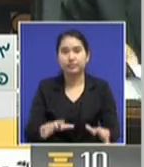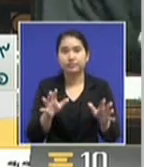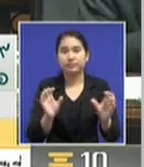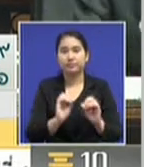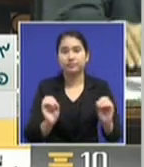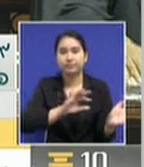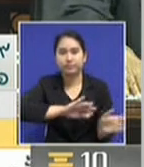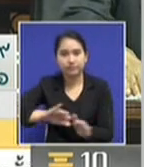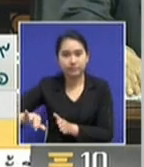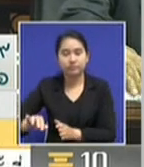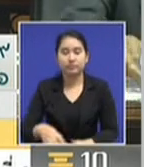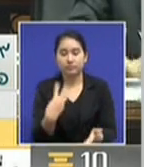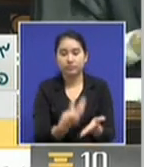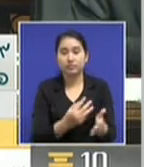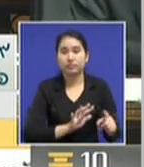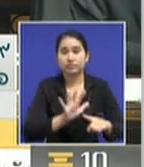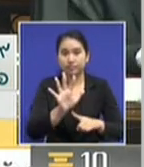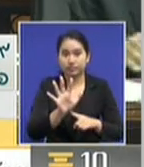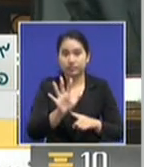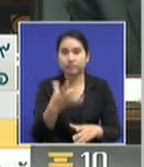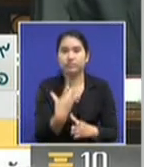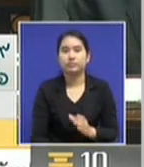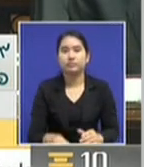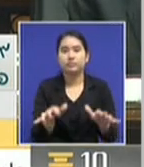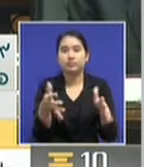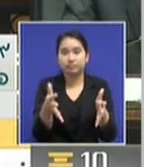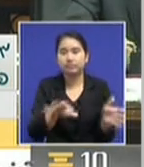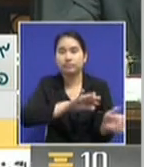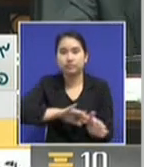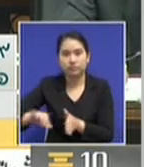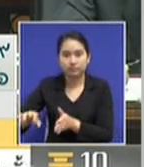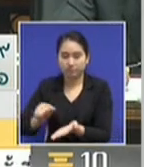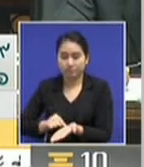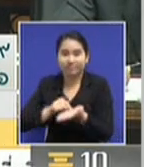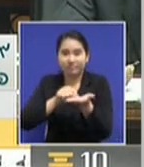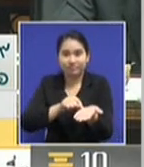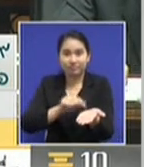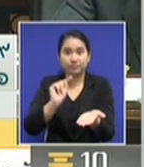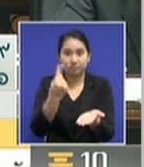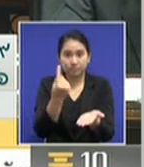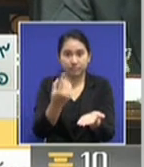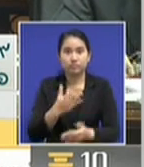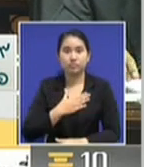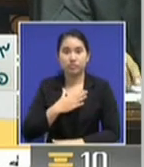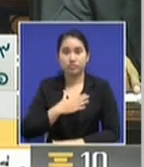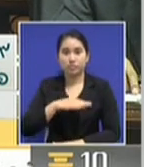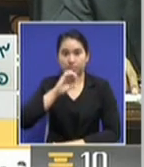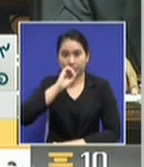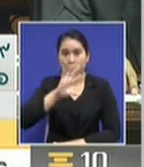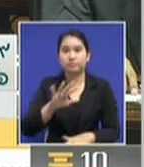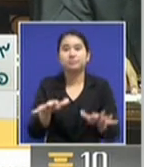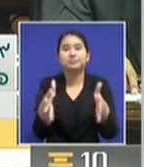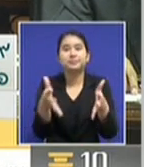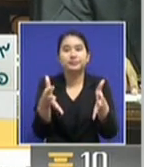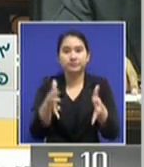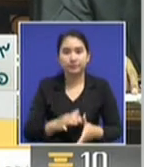will have to supervise that role. That's why he elaborates that. It's important for senators to vote for